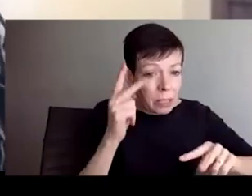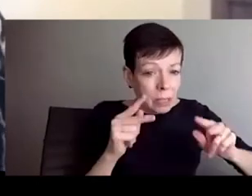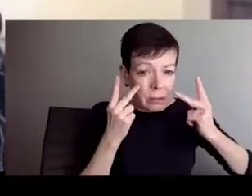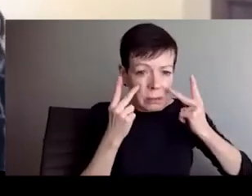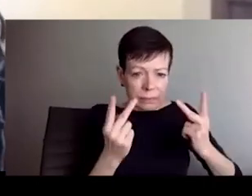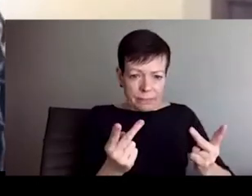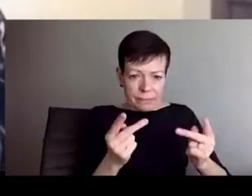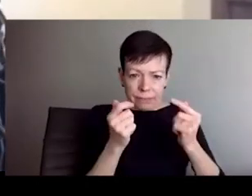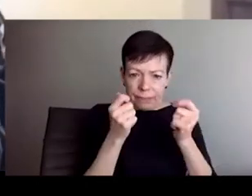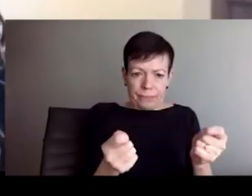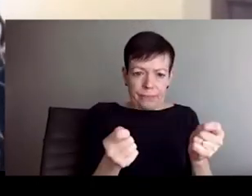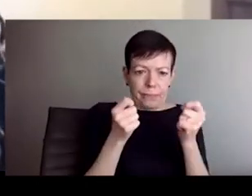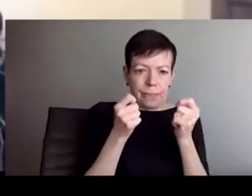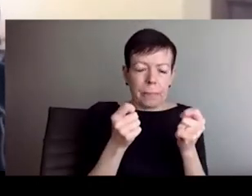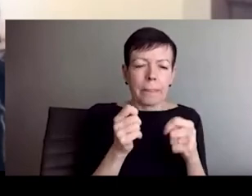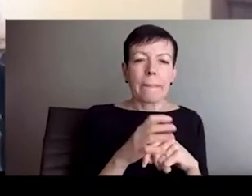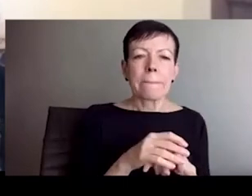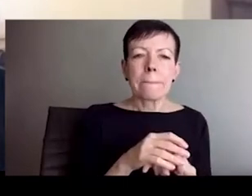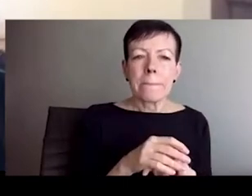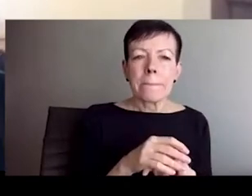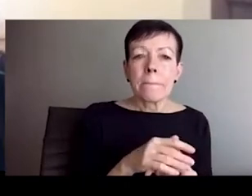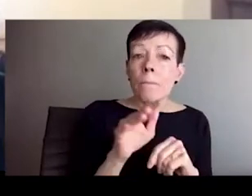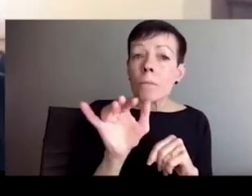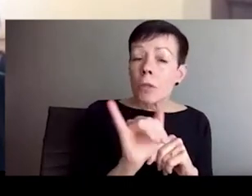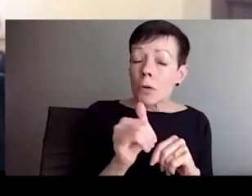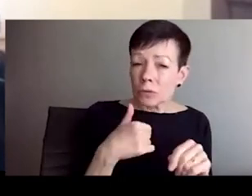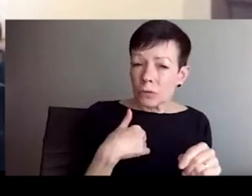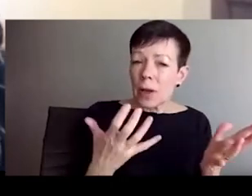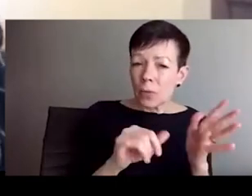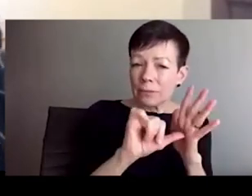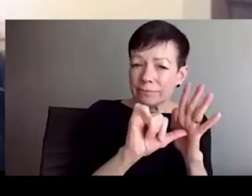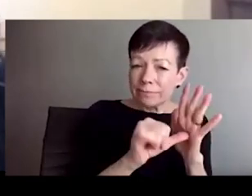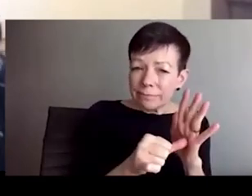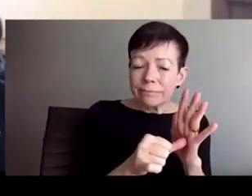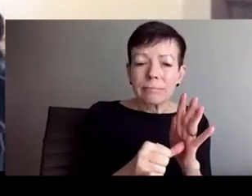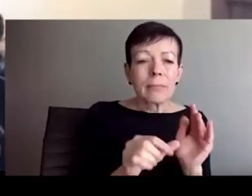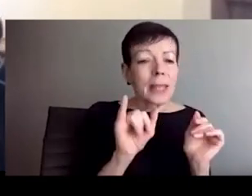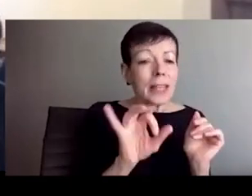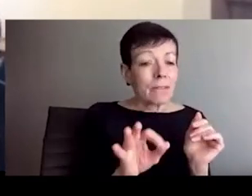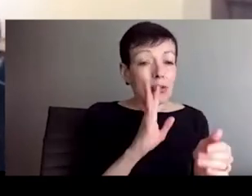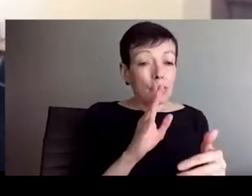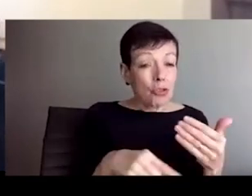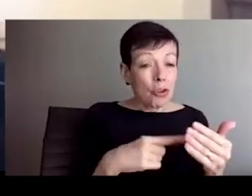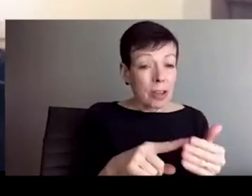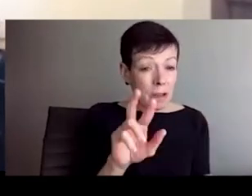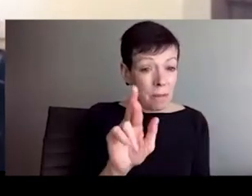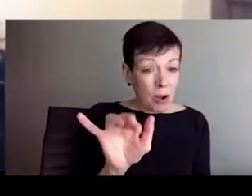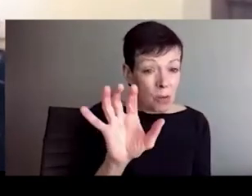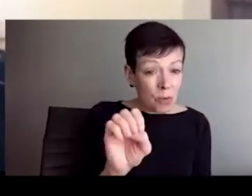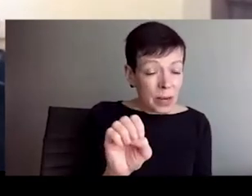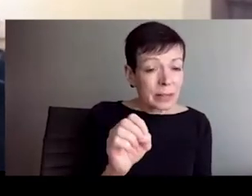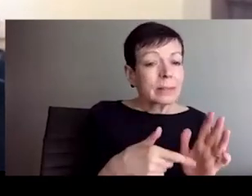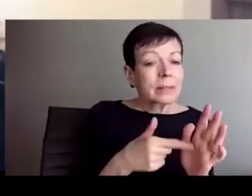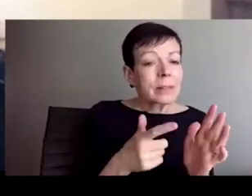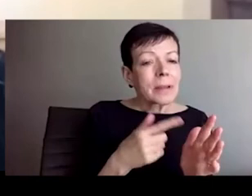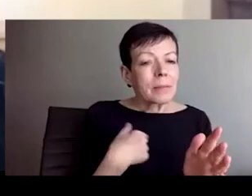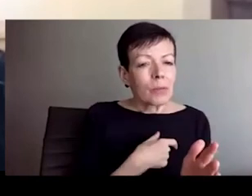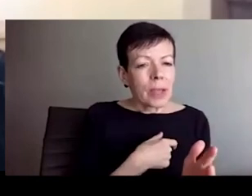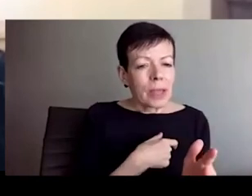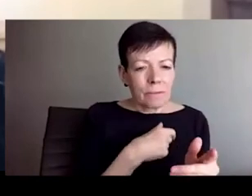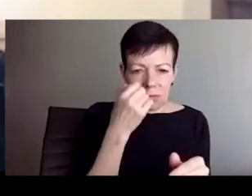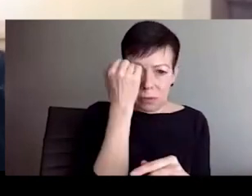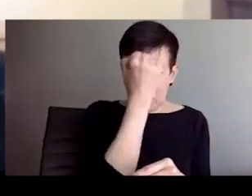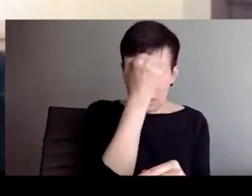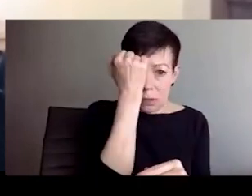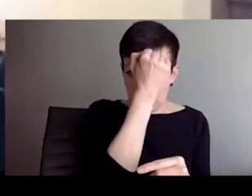cross borders or are treated differently at borders and refugee camps. This is what we're talking about some of these more systemic things around